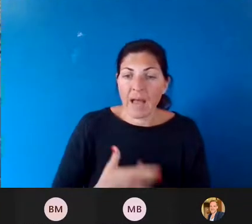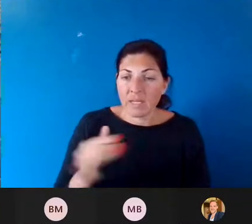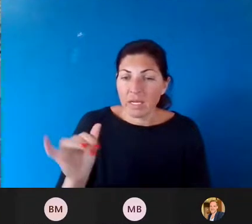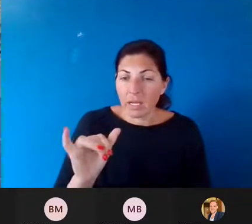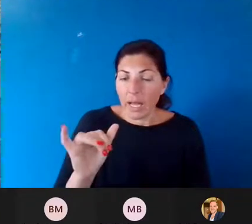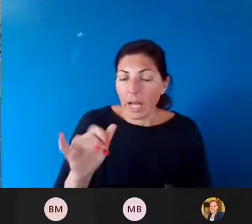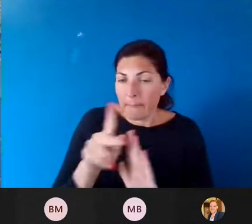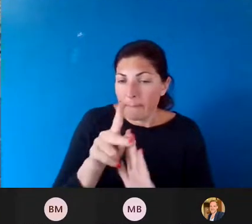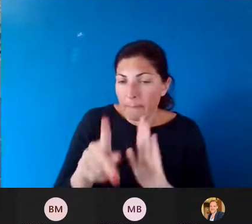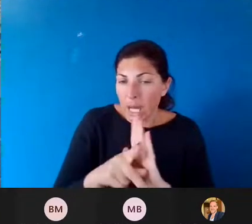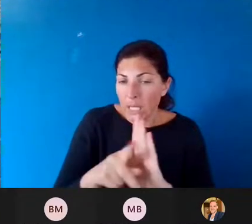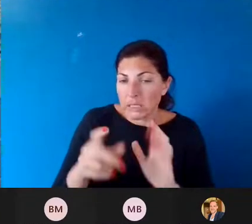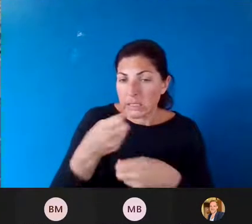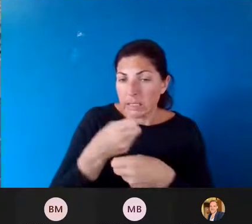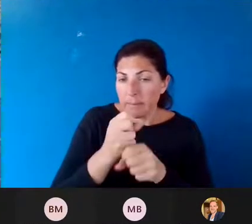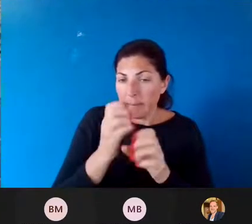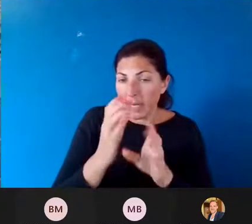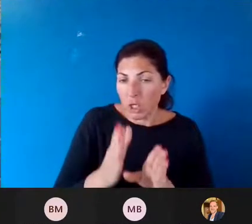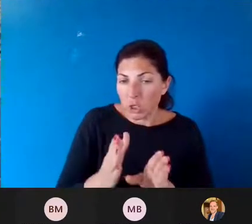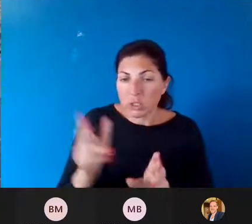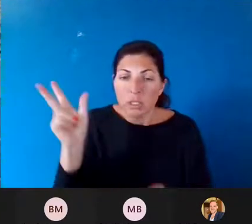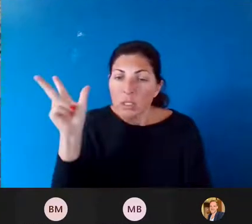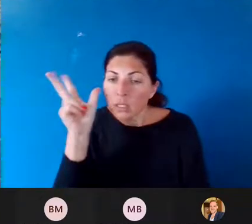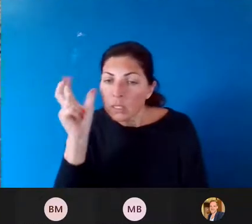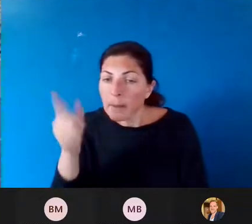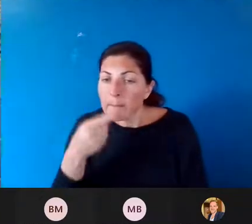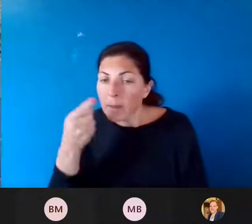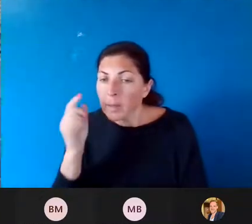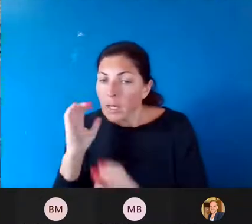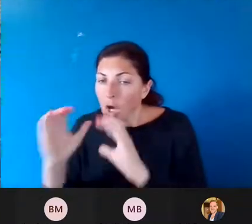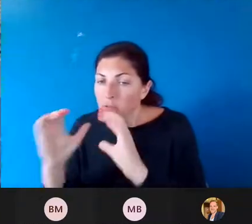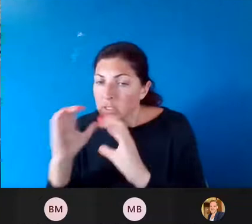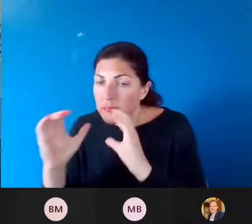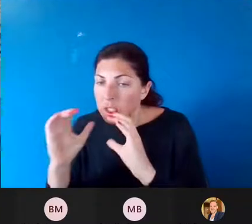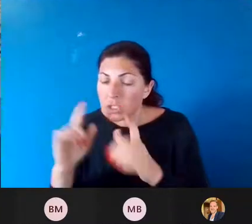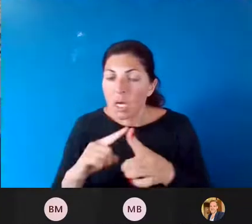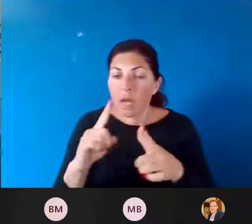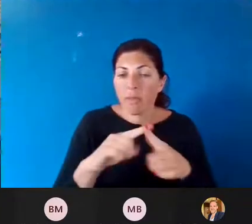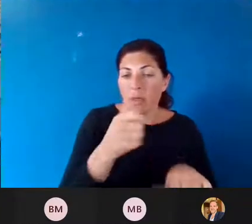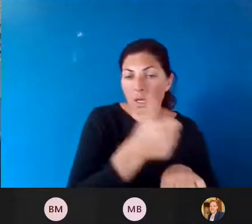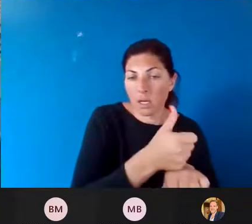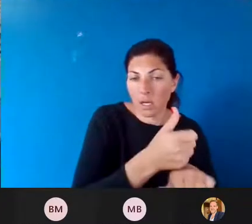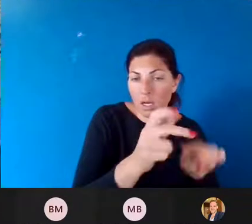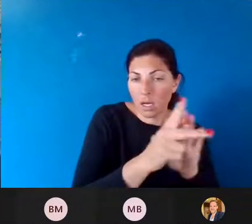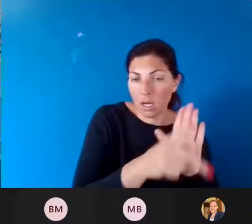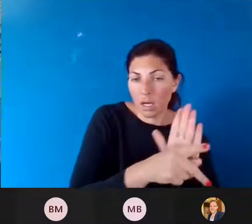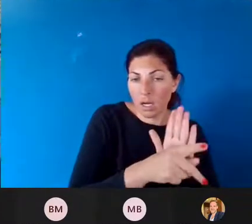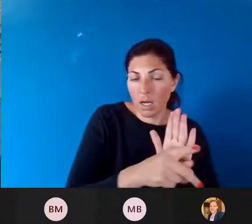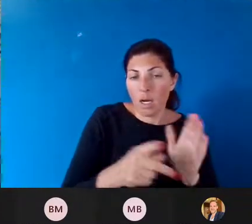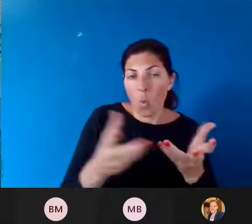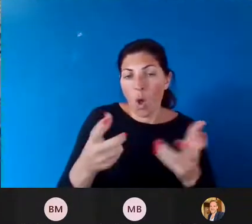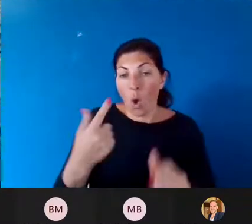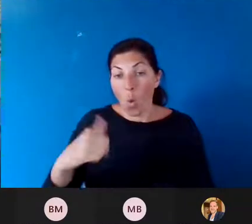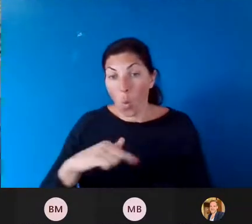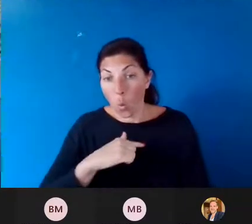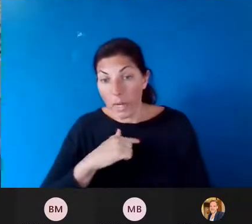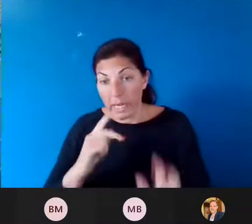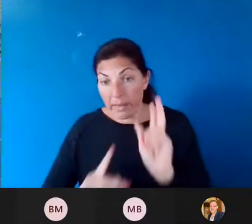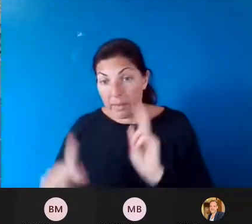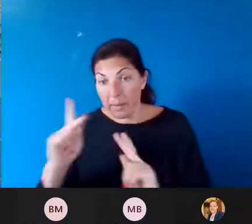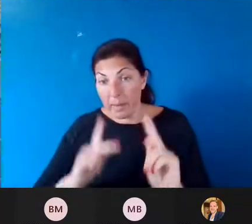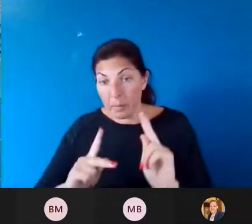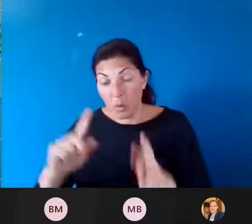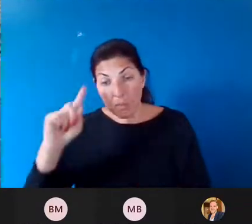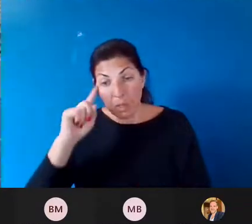informed by the public conversation that it is it is what we the people consider to be acceptable that